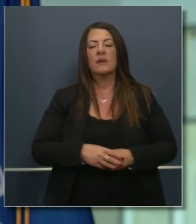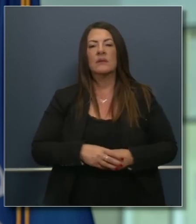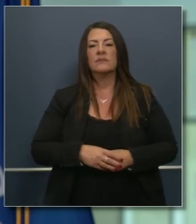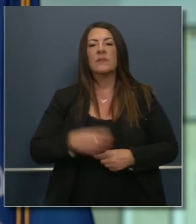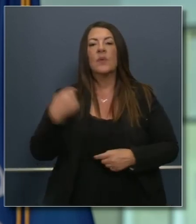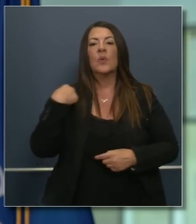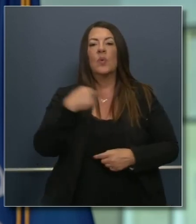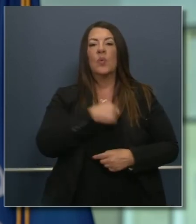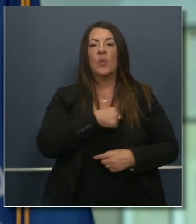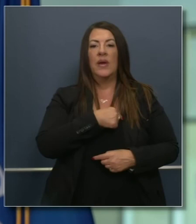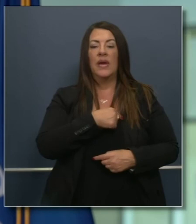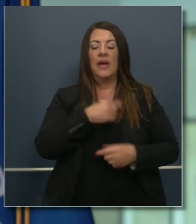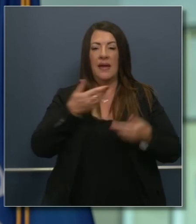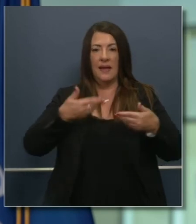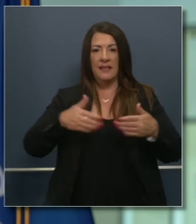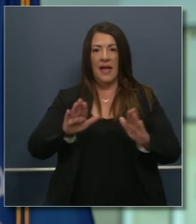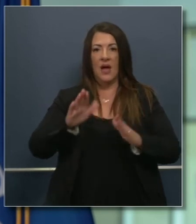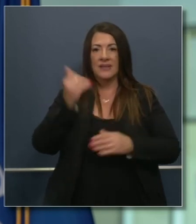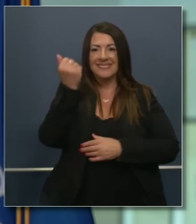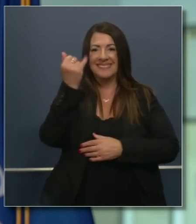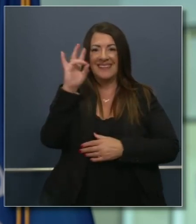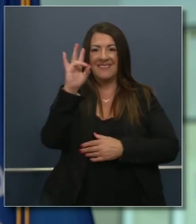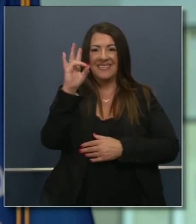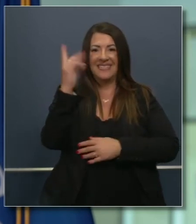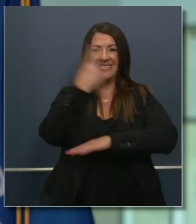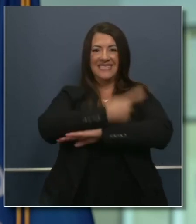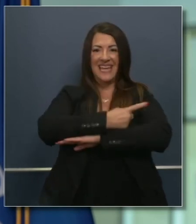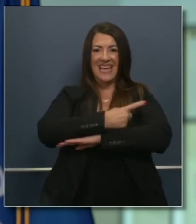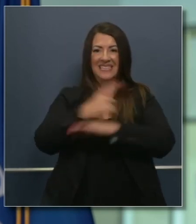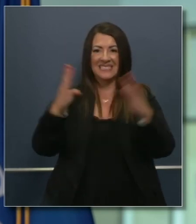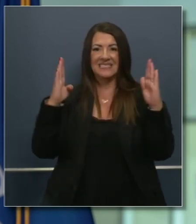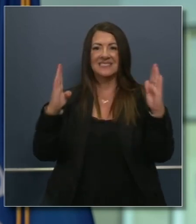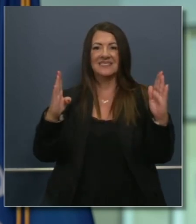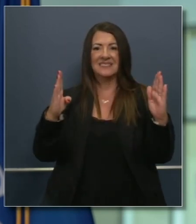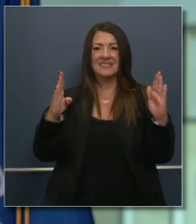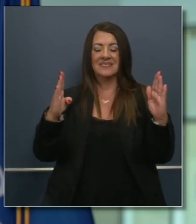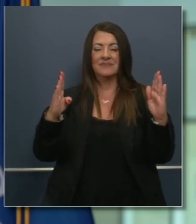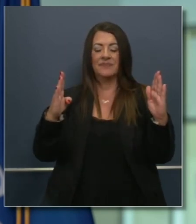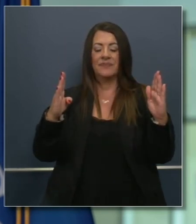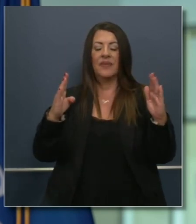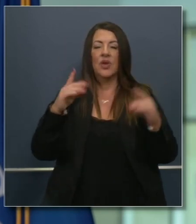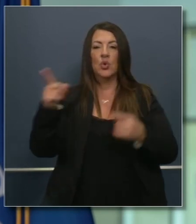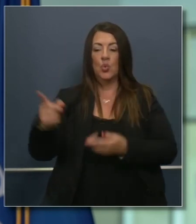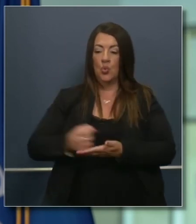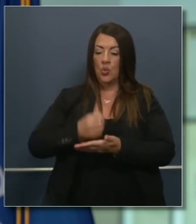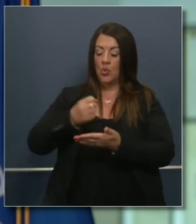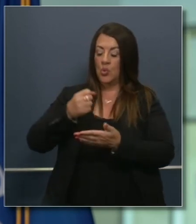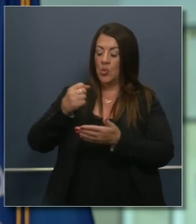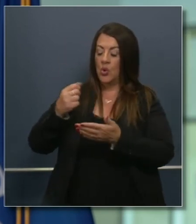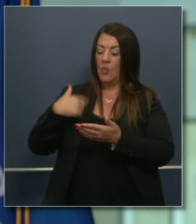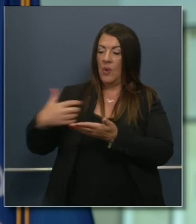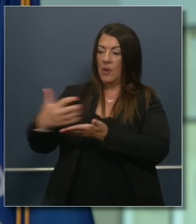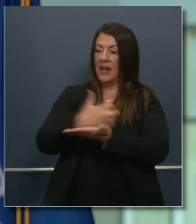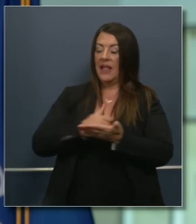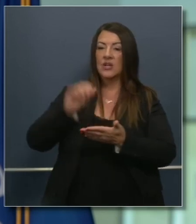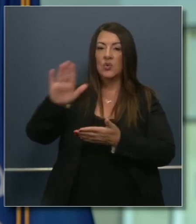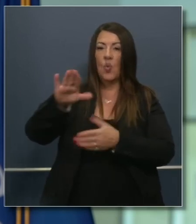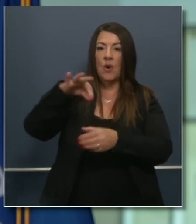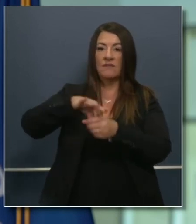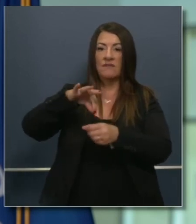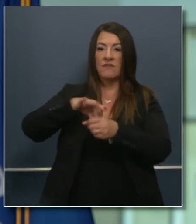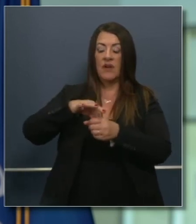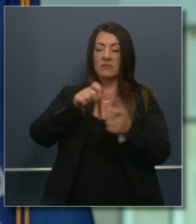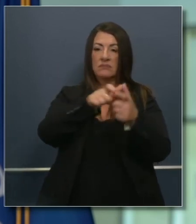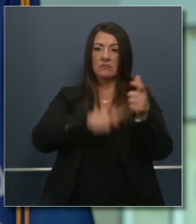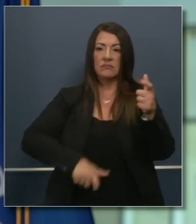allows 17 days to collect ballots. If it's postmarked, we will give the ability for